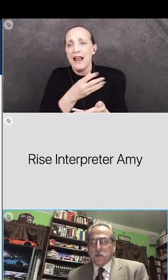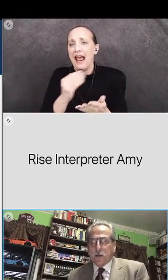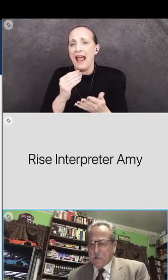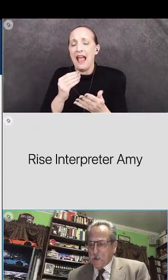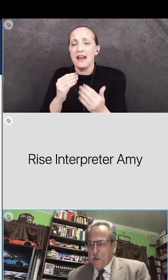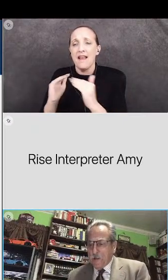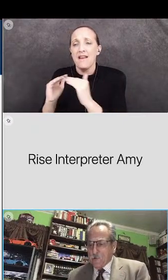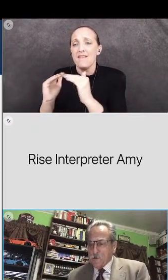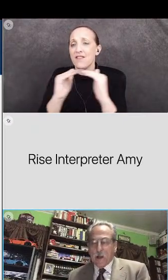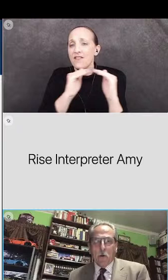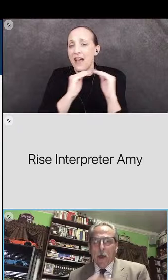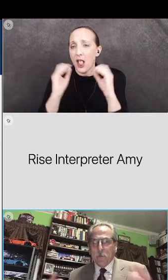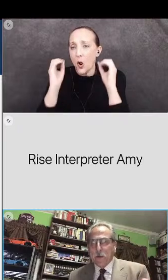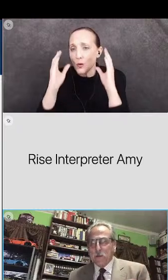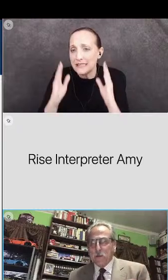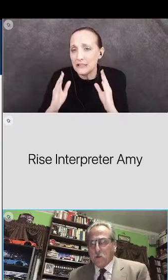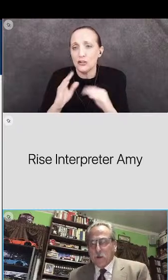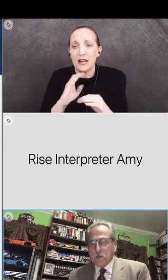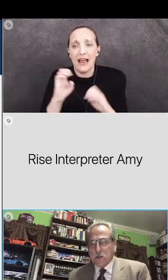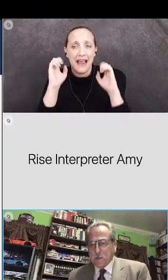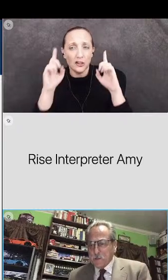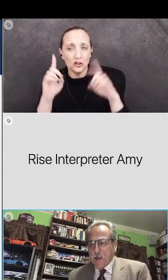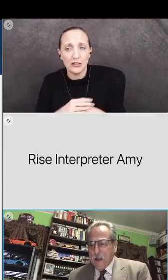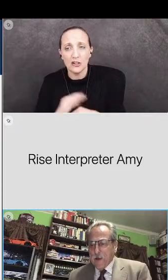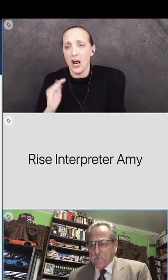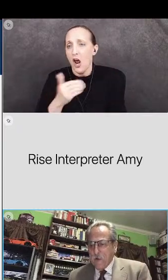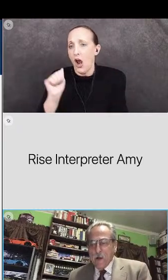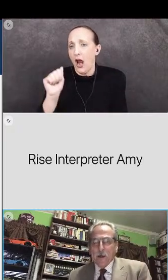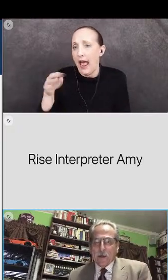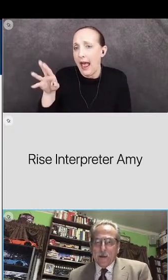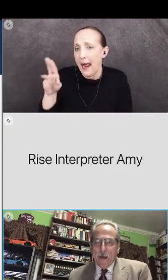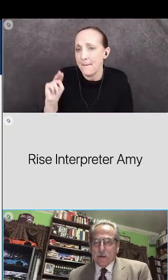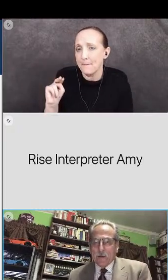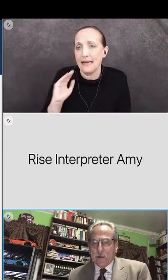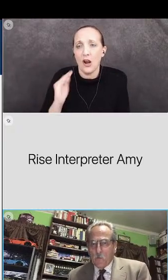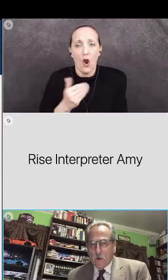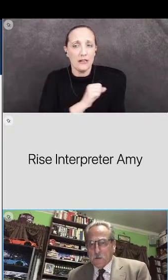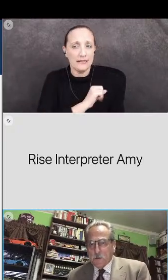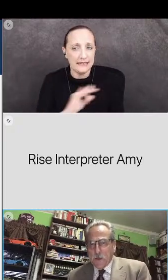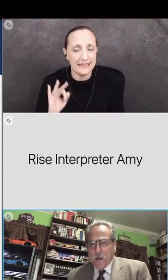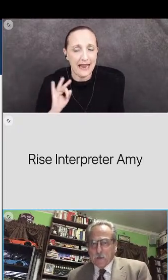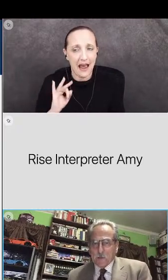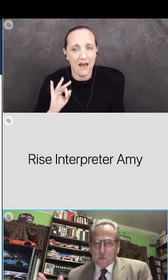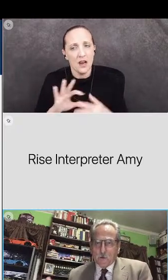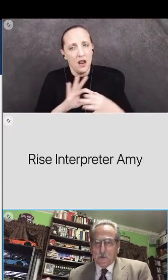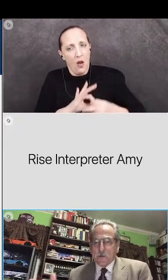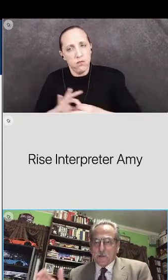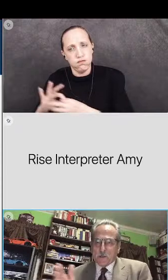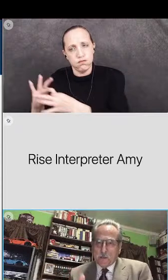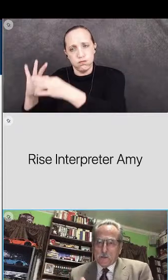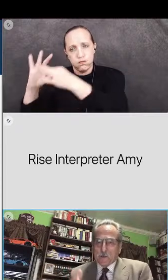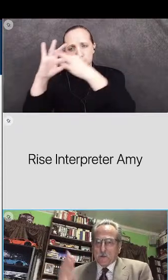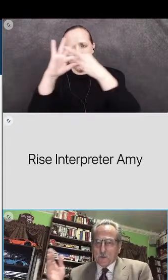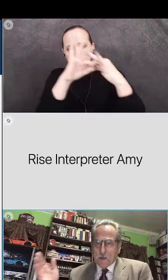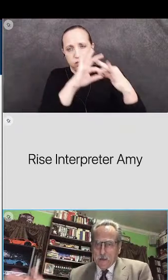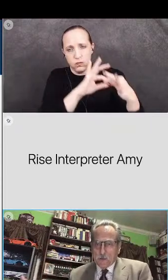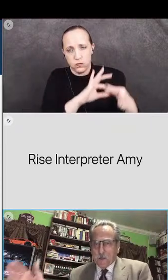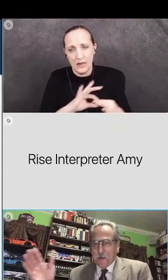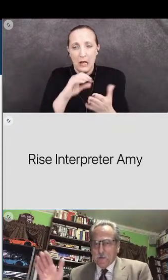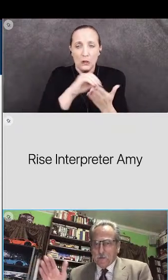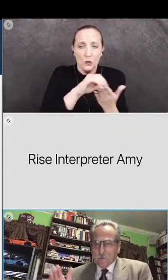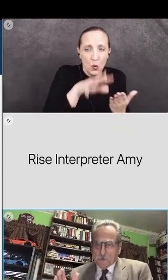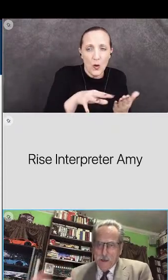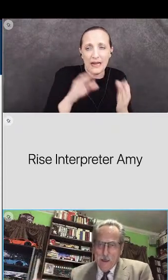teachers and educators that our administration and staff connected once again students teachers